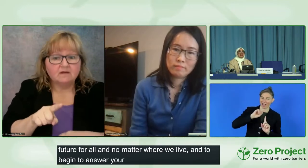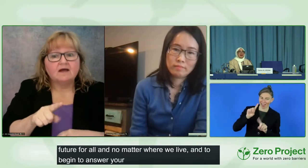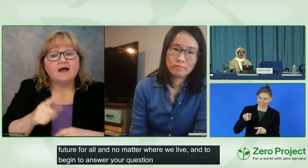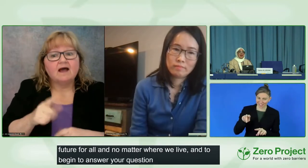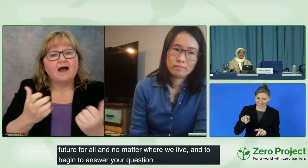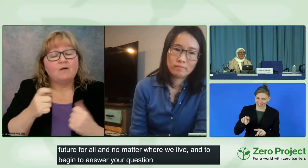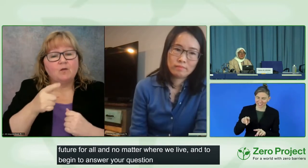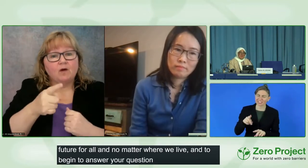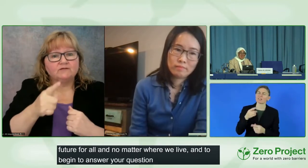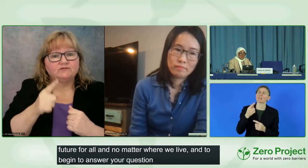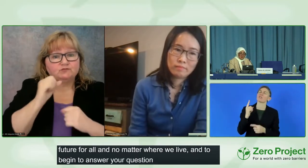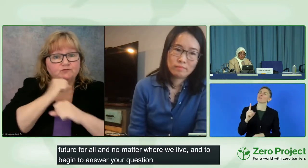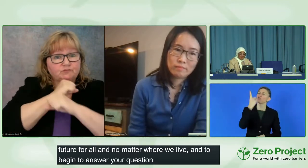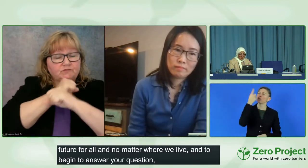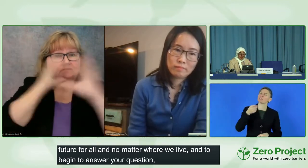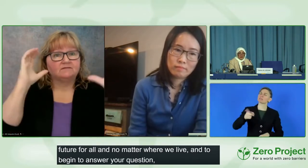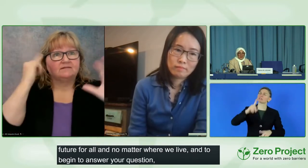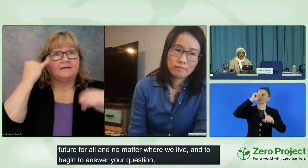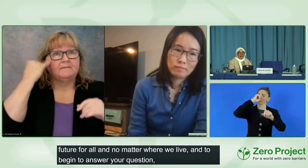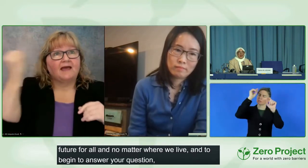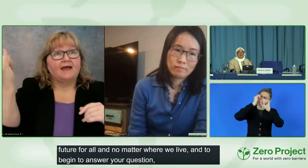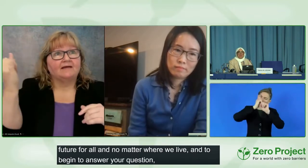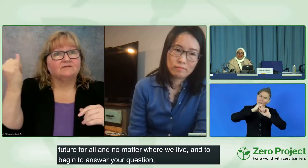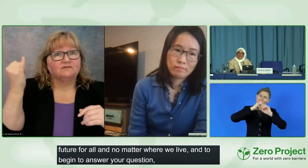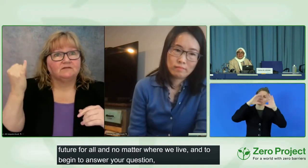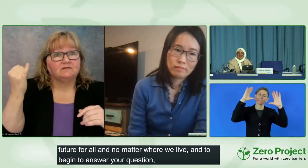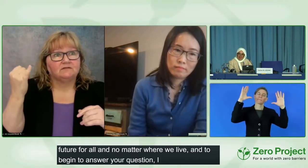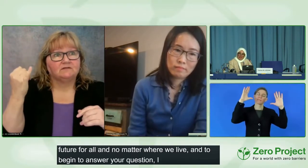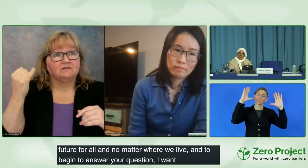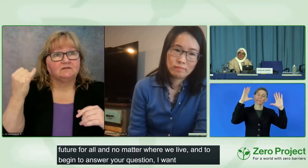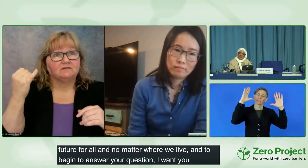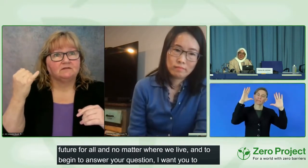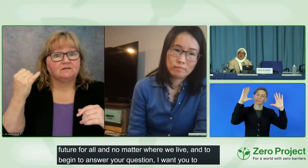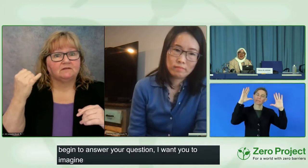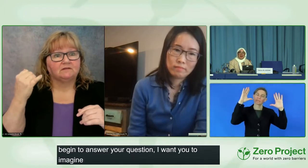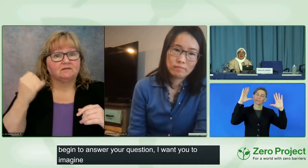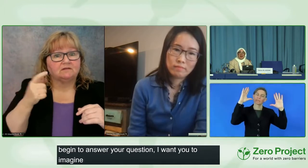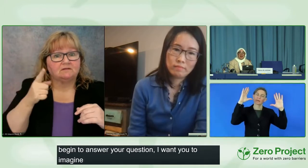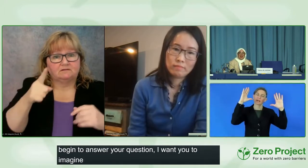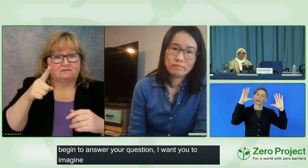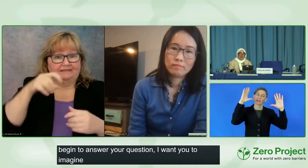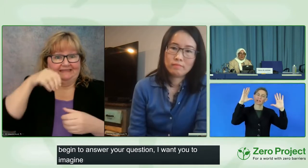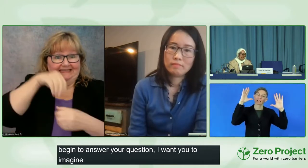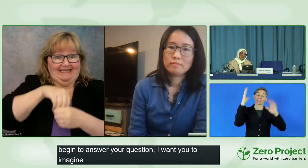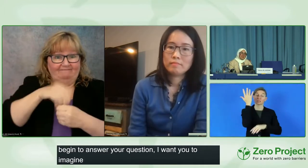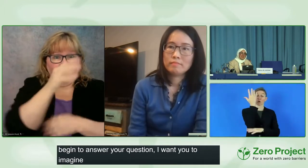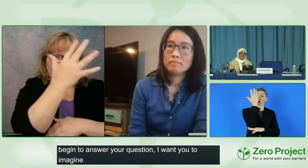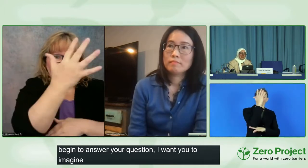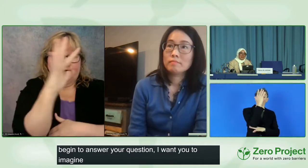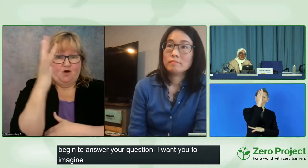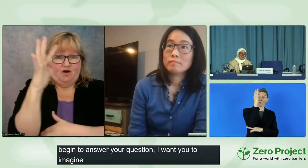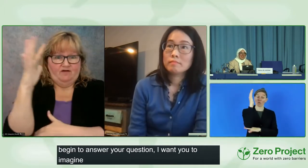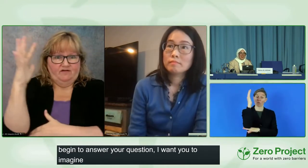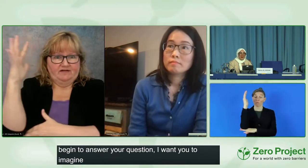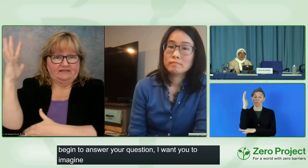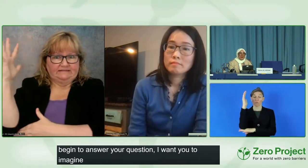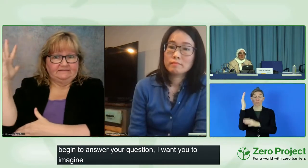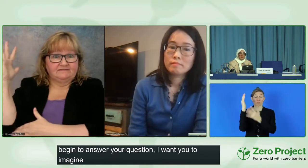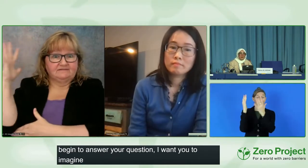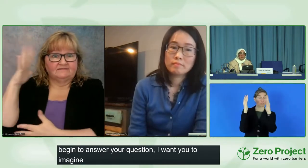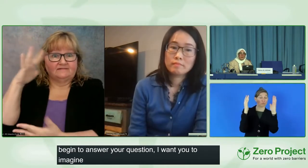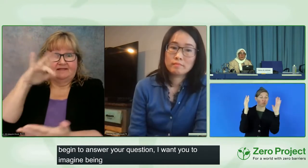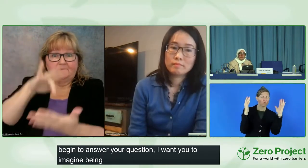being in a forest, in the middle of a forest,